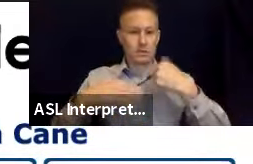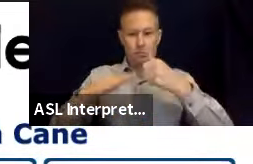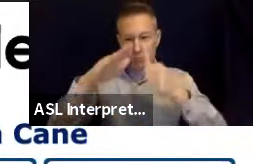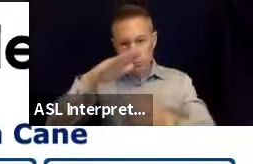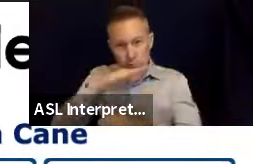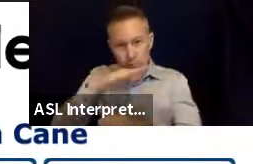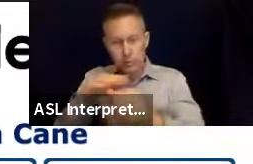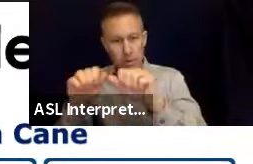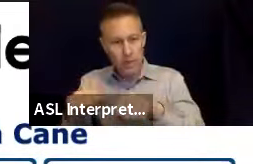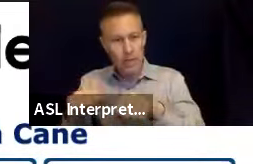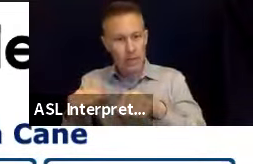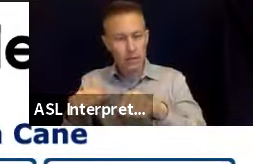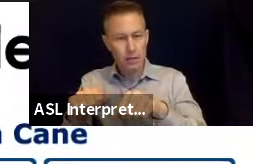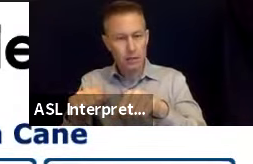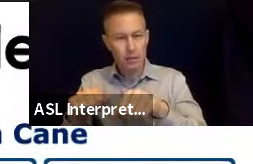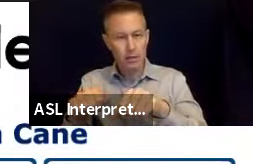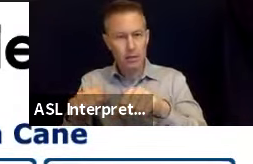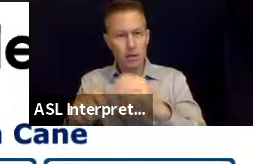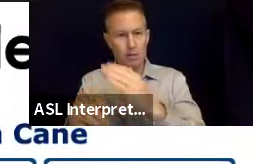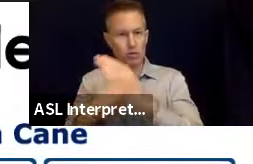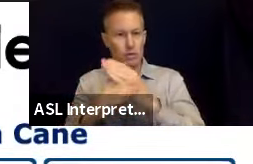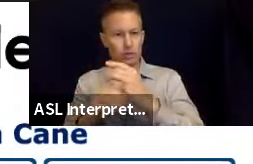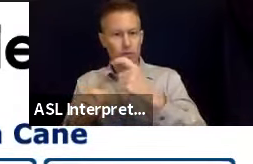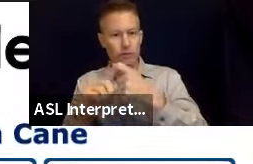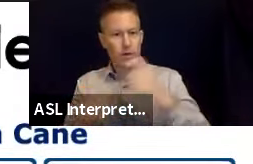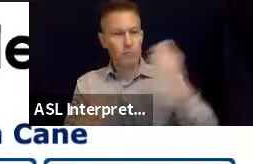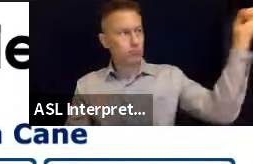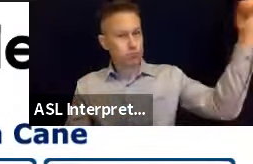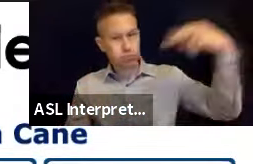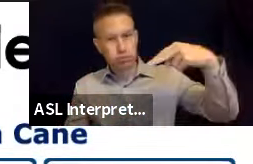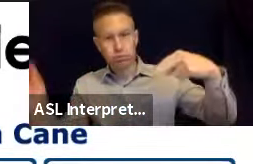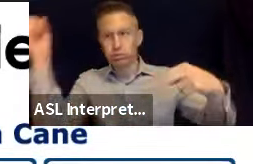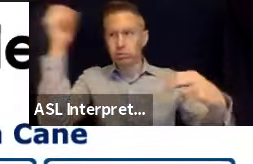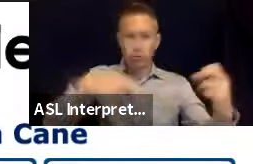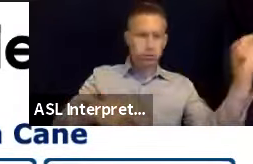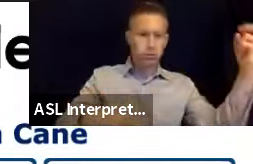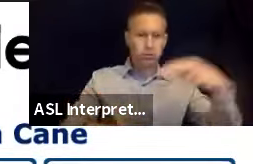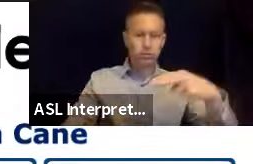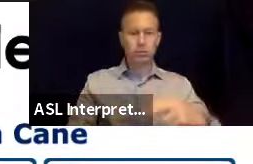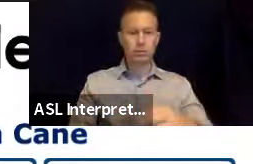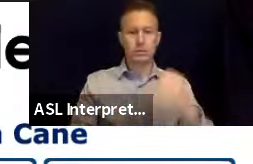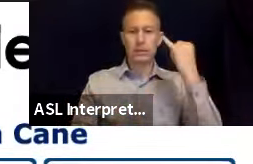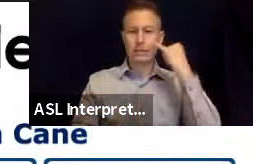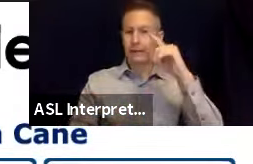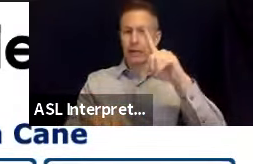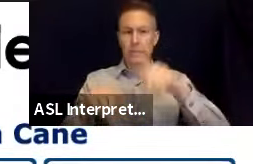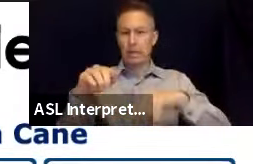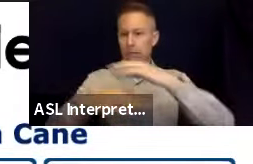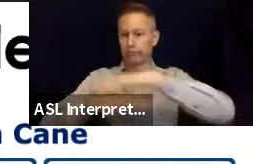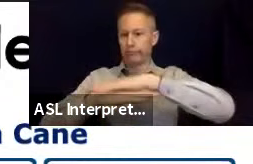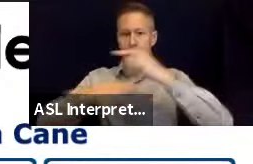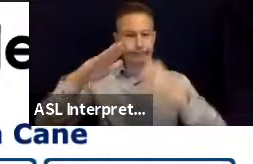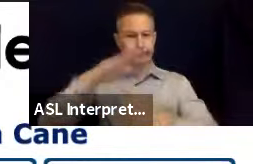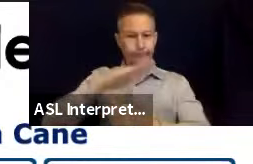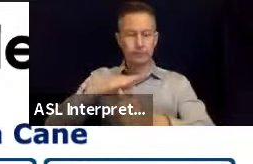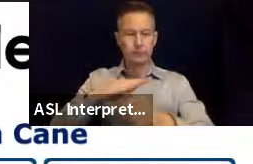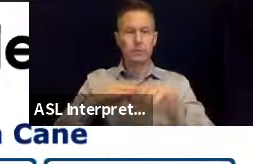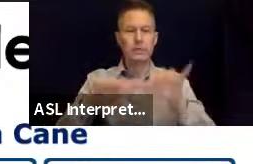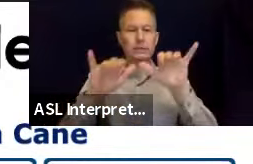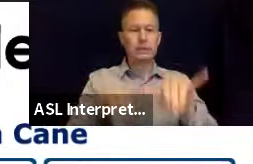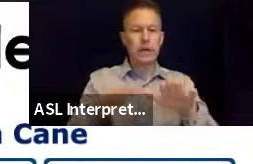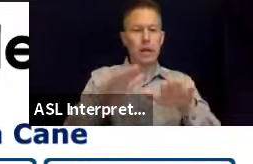protect from objects that can be thrown across the room. If you can't get under something, stay low.